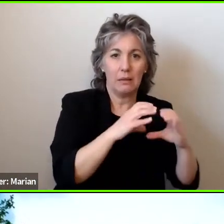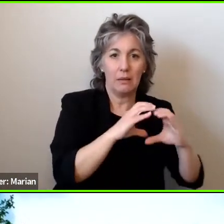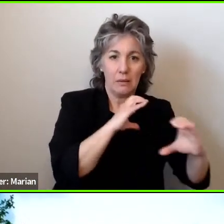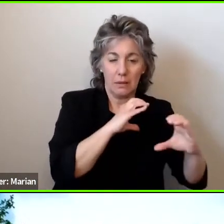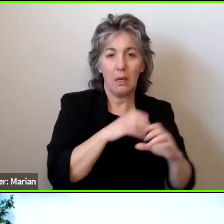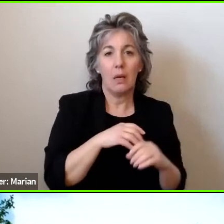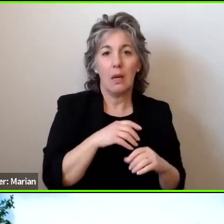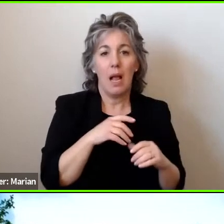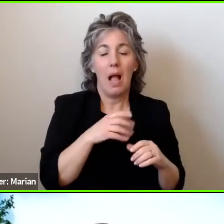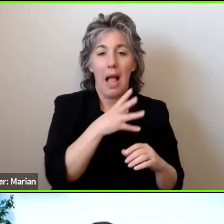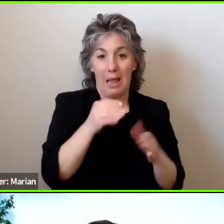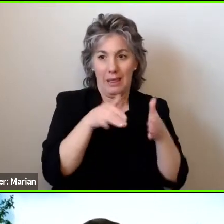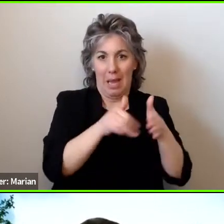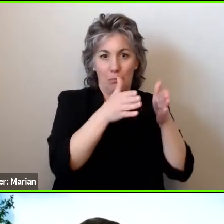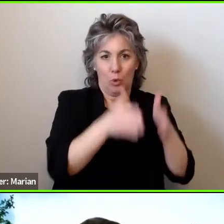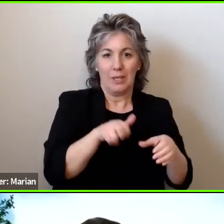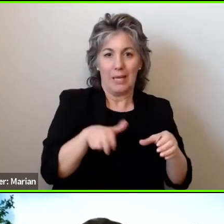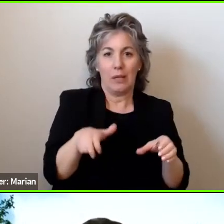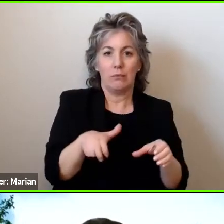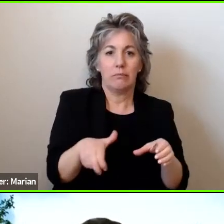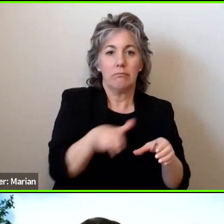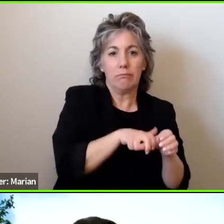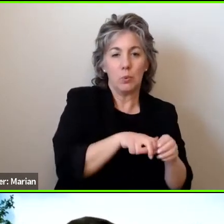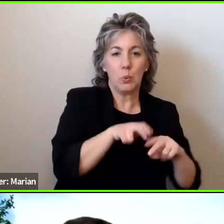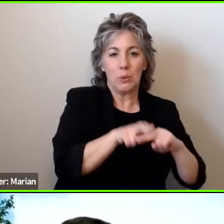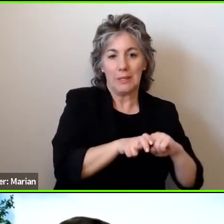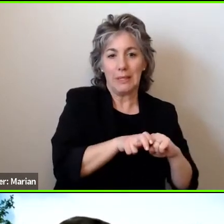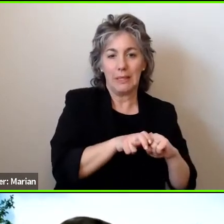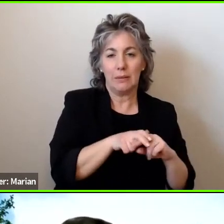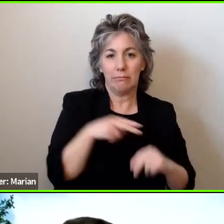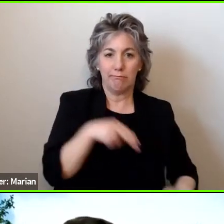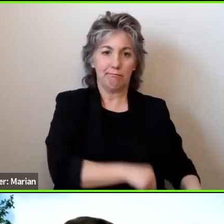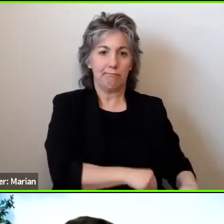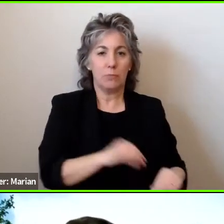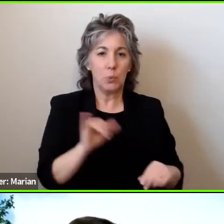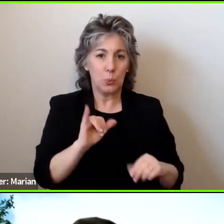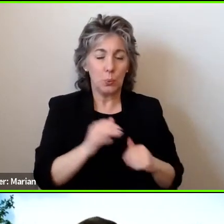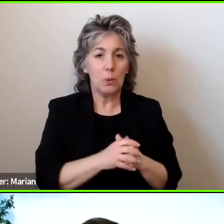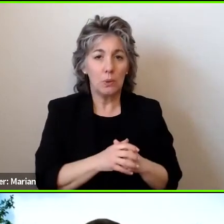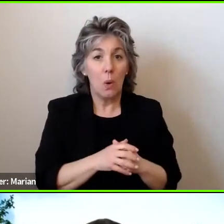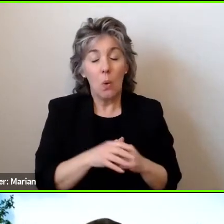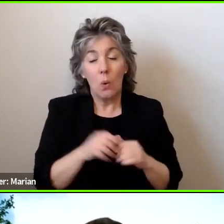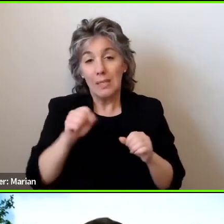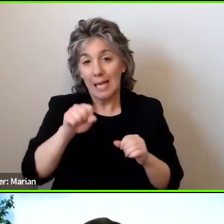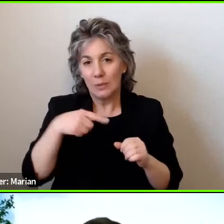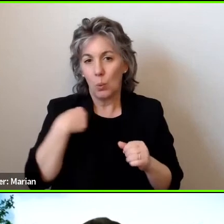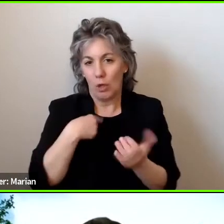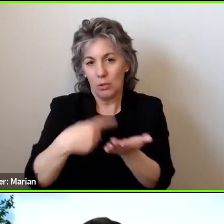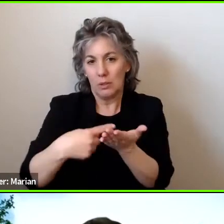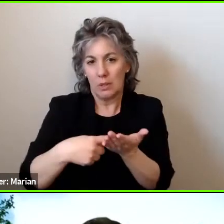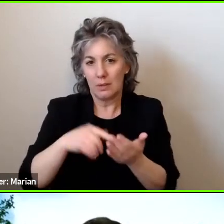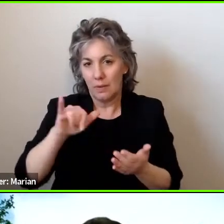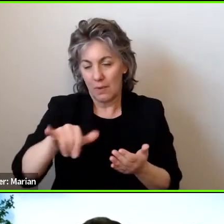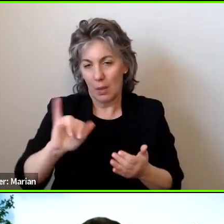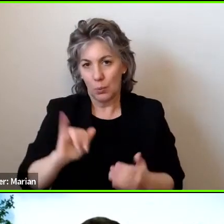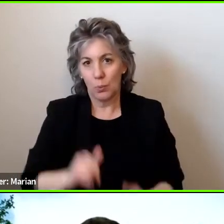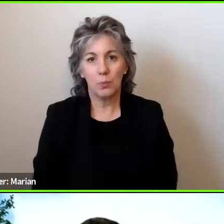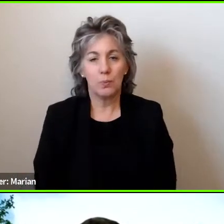person to then transfer into a seat. So that is being worked on and is out there in the realm of things that are coming.